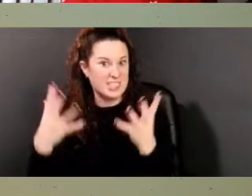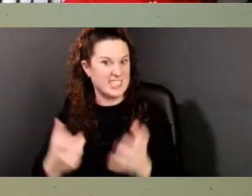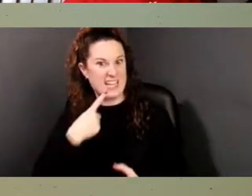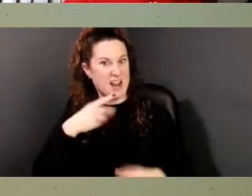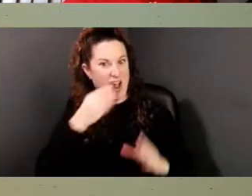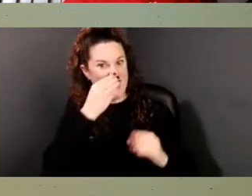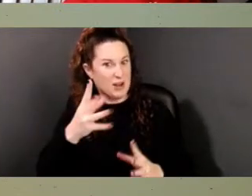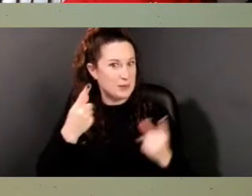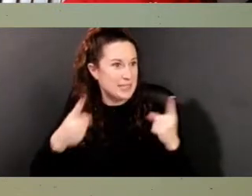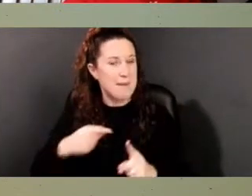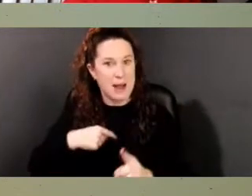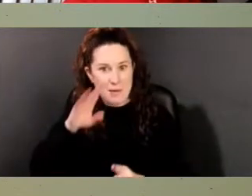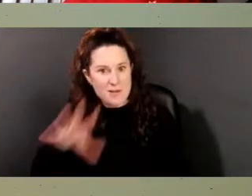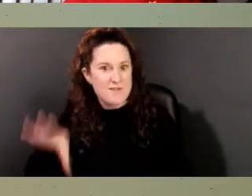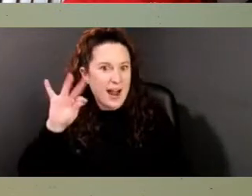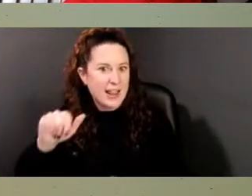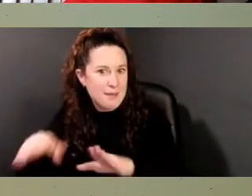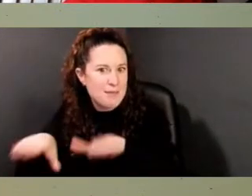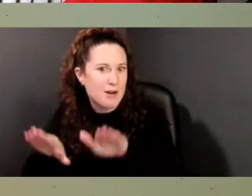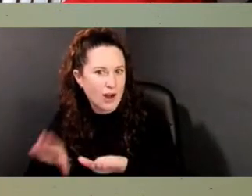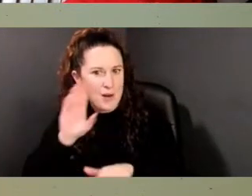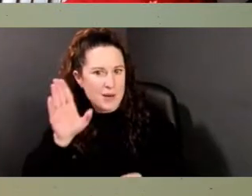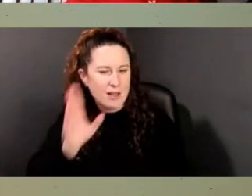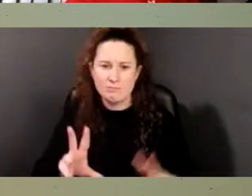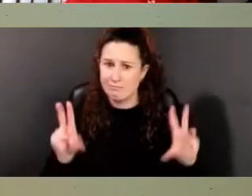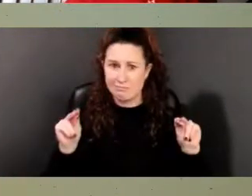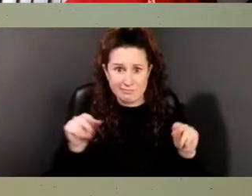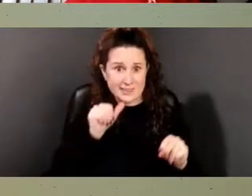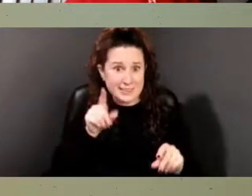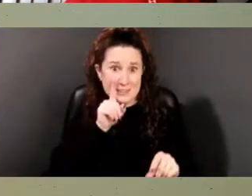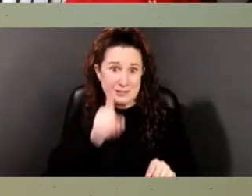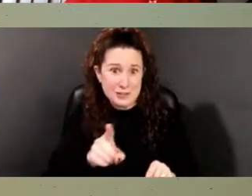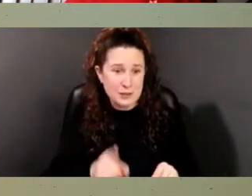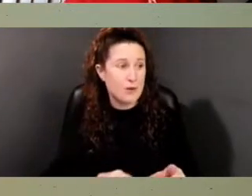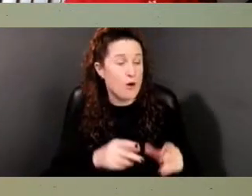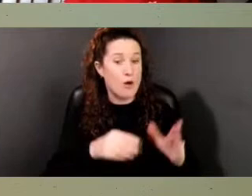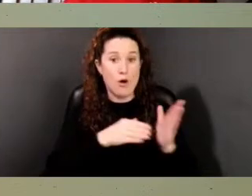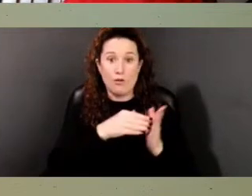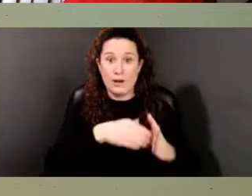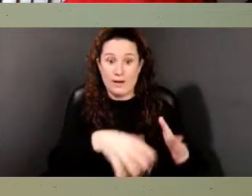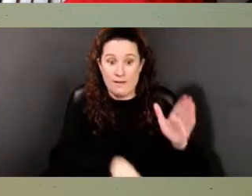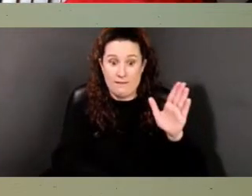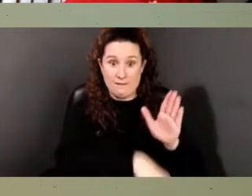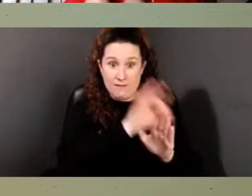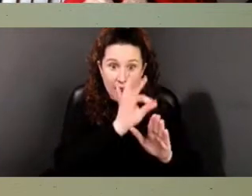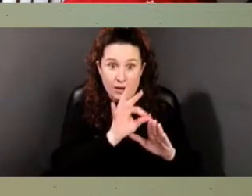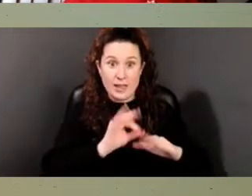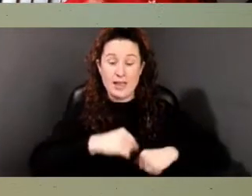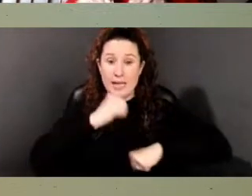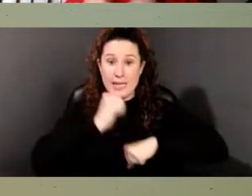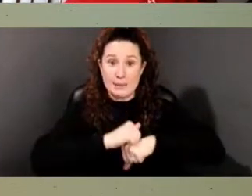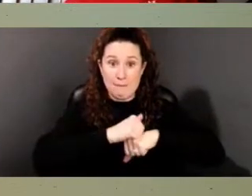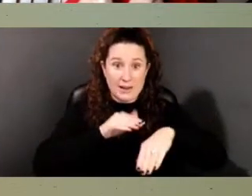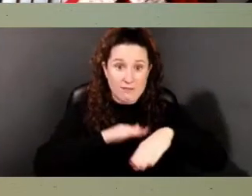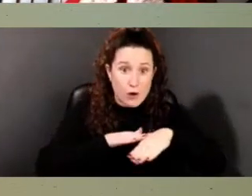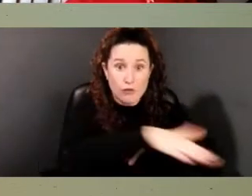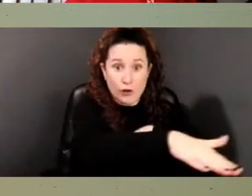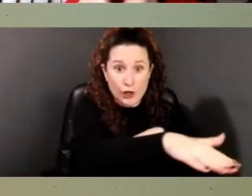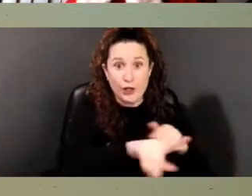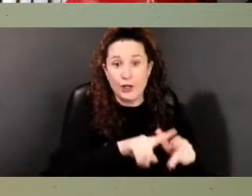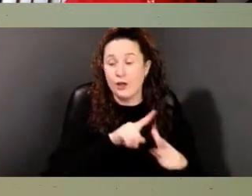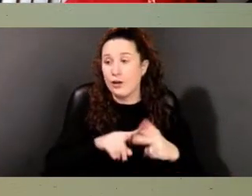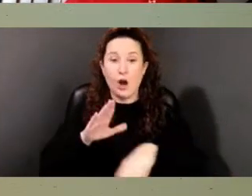that's just not the reality. They're paved over. They're under, um, they're on college campuses. They're just completely neglected,